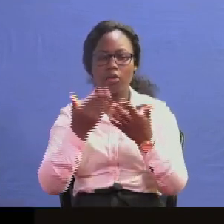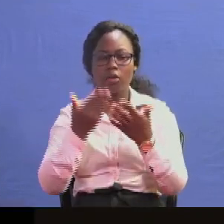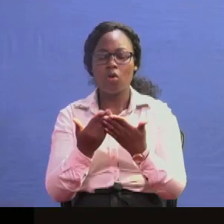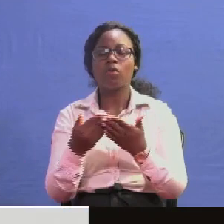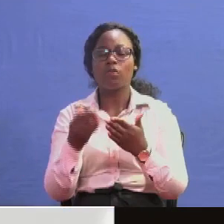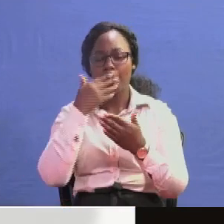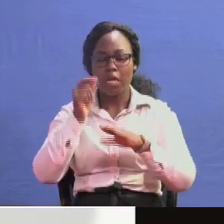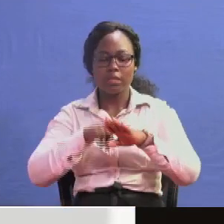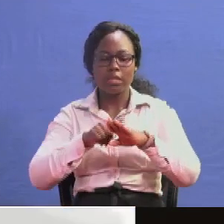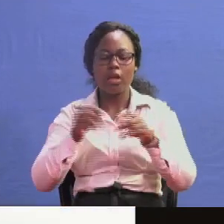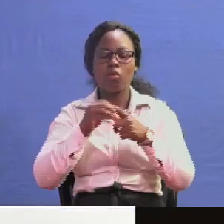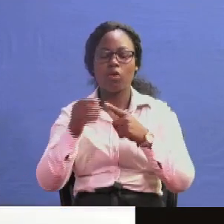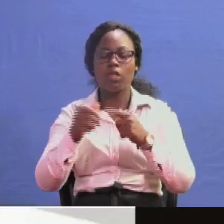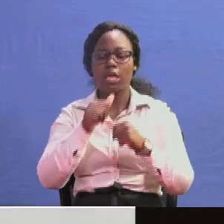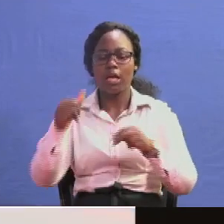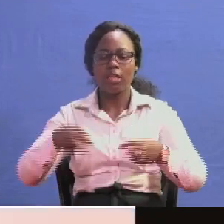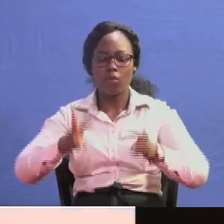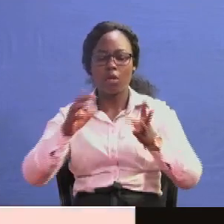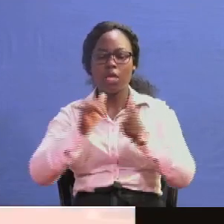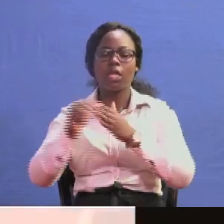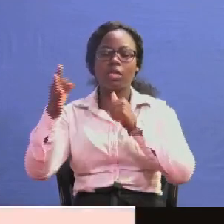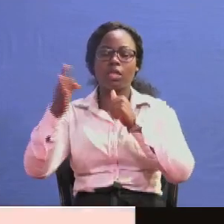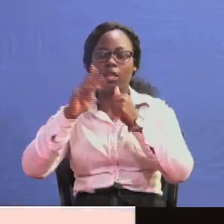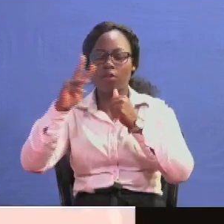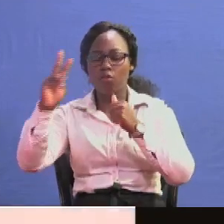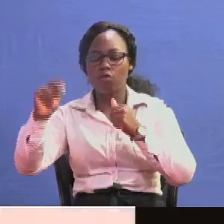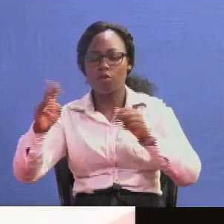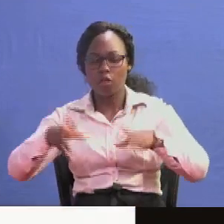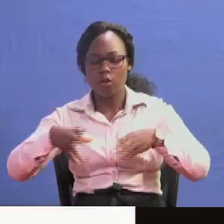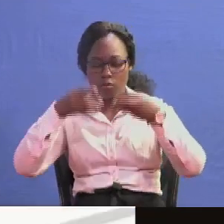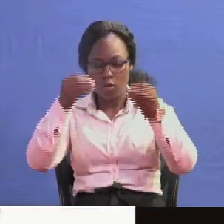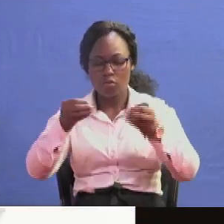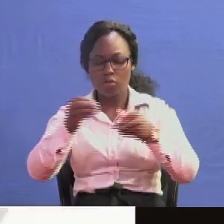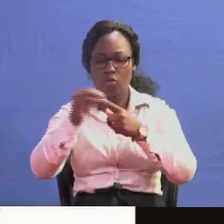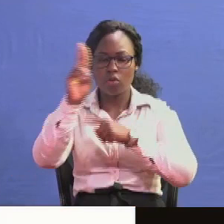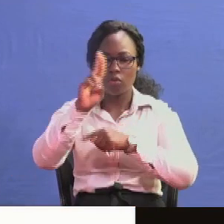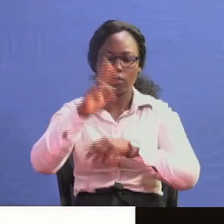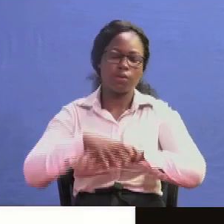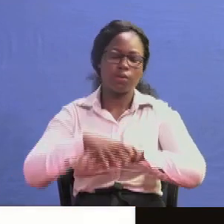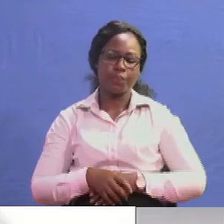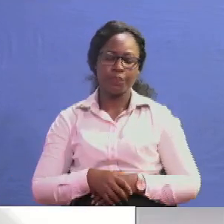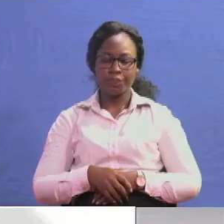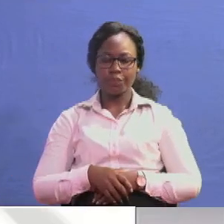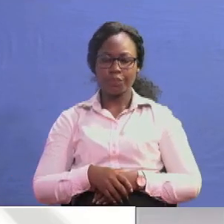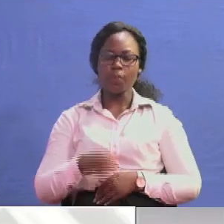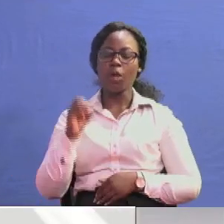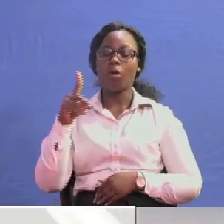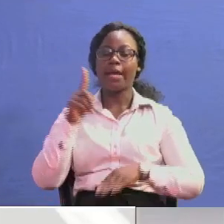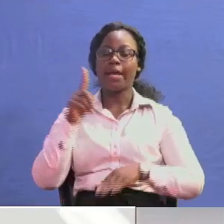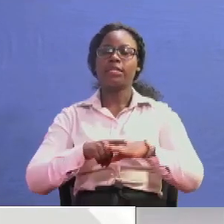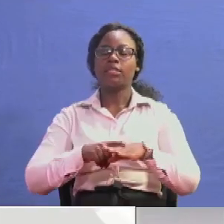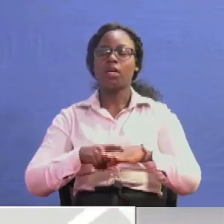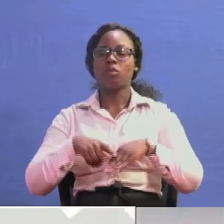tribe or any other consideration that 844 might have been put might have put in place all right um well even as we wind up